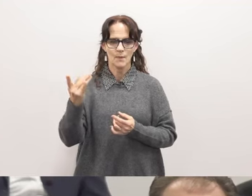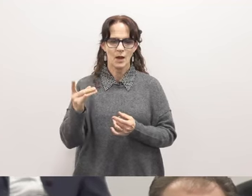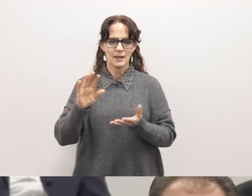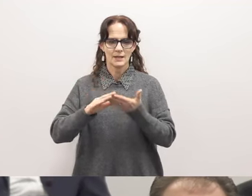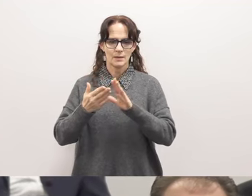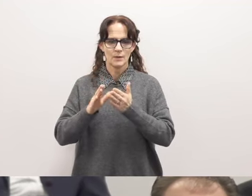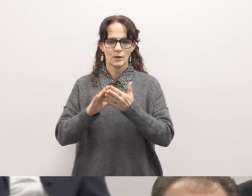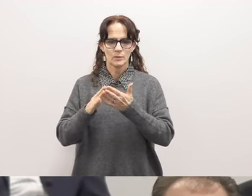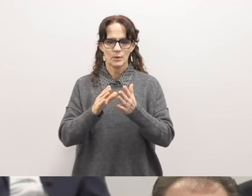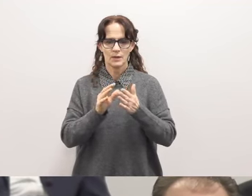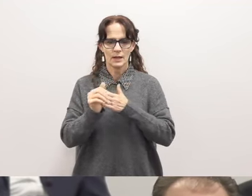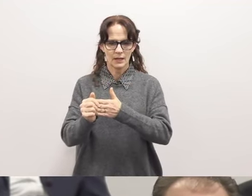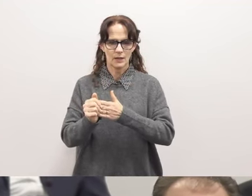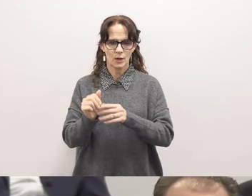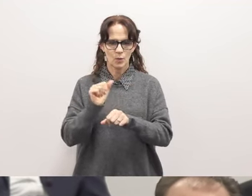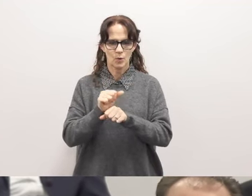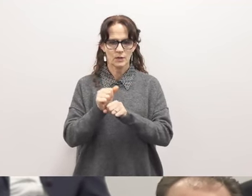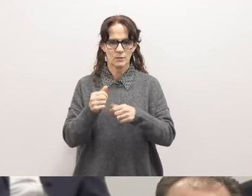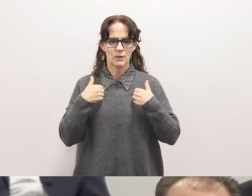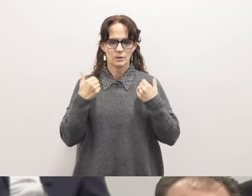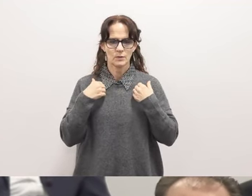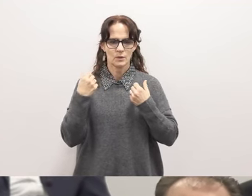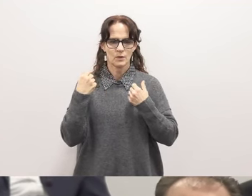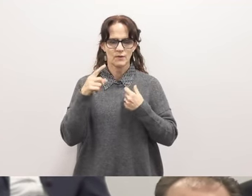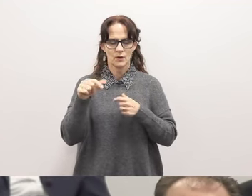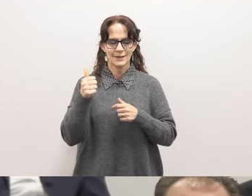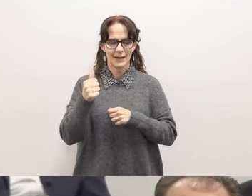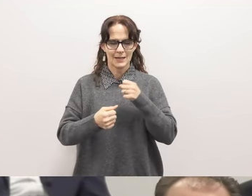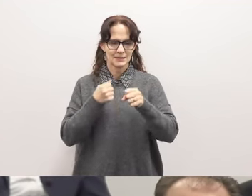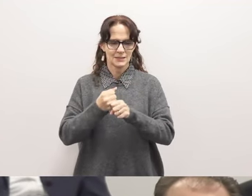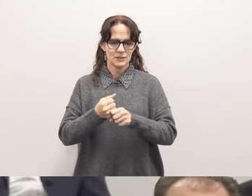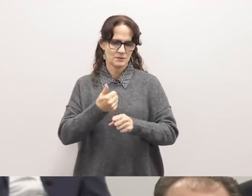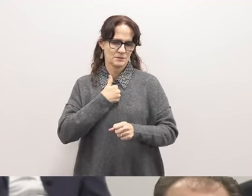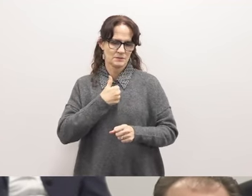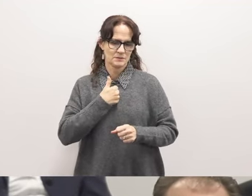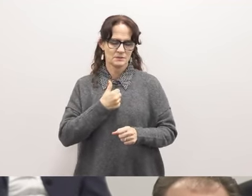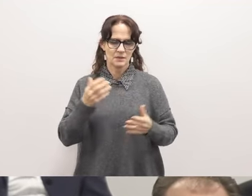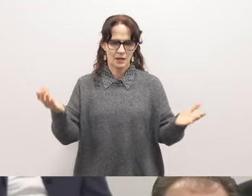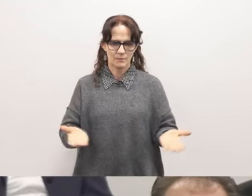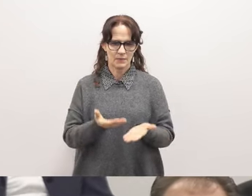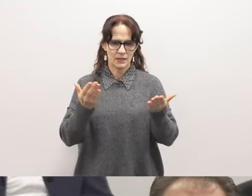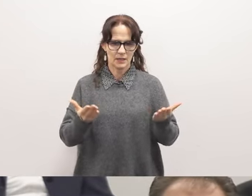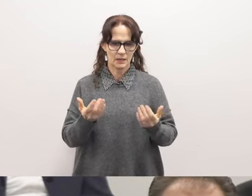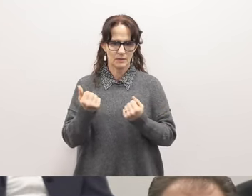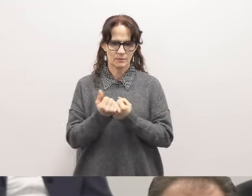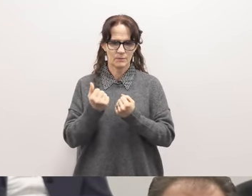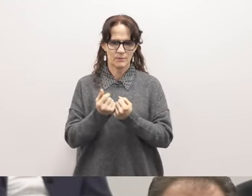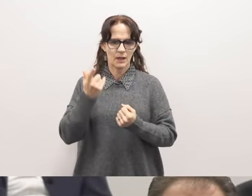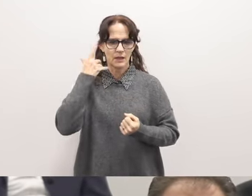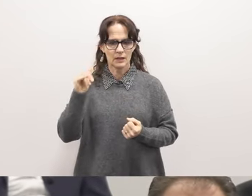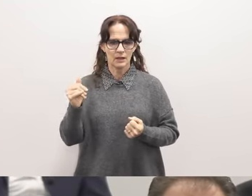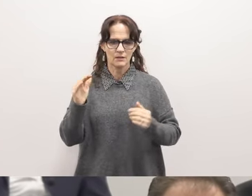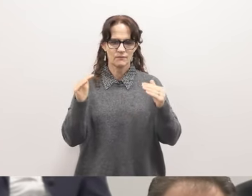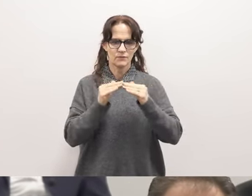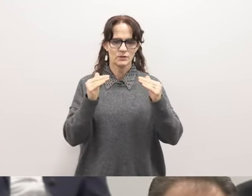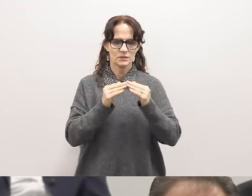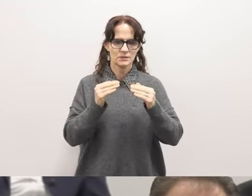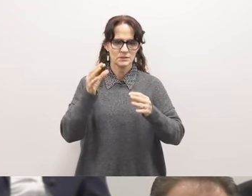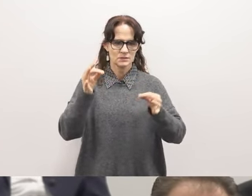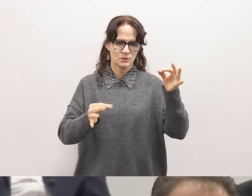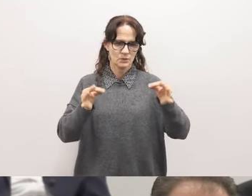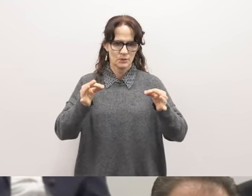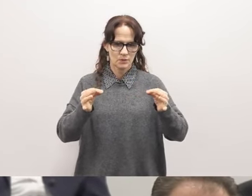leader working alongside youth in Long Beach for the past 10 plus years. I am here standing alongside California for Justice students and staff